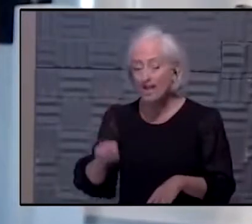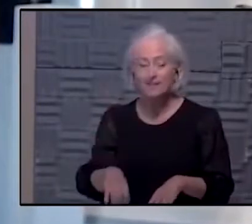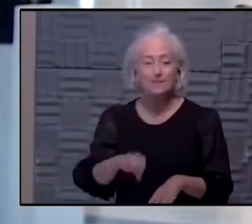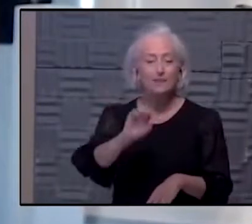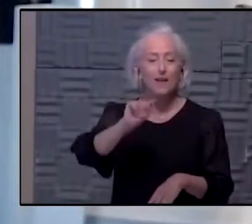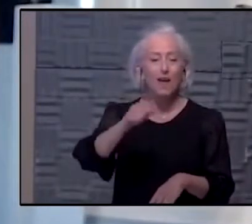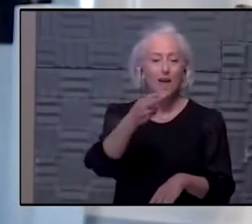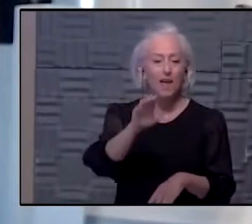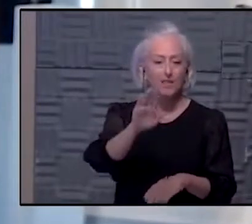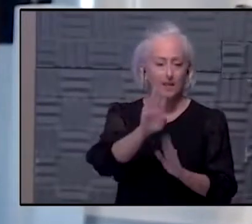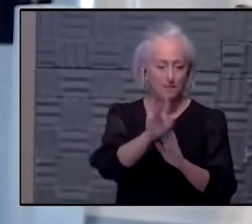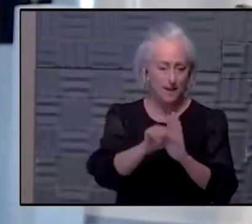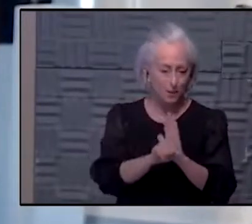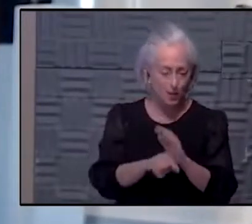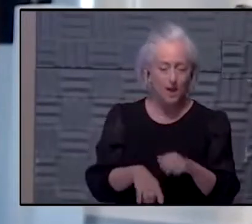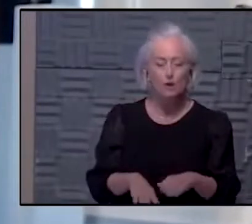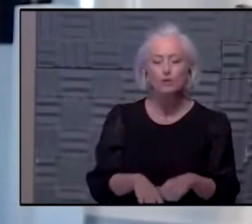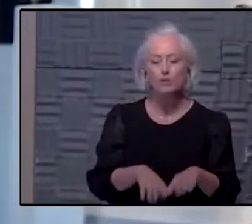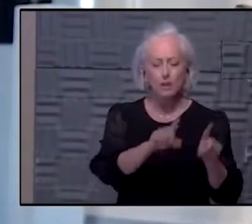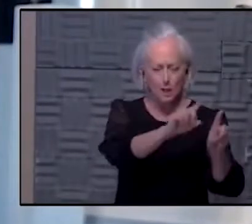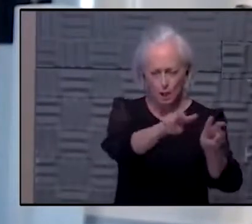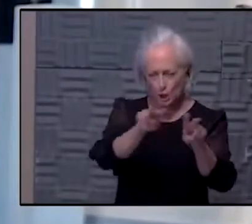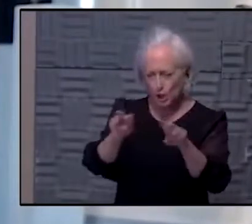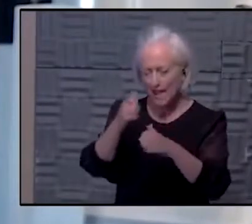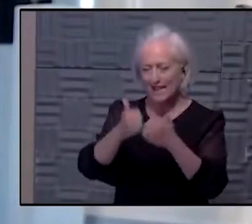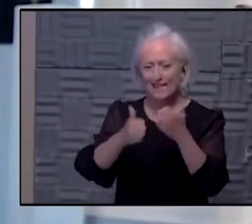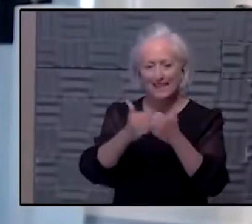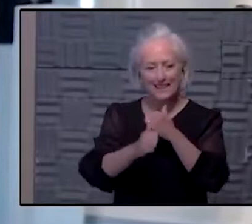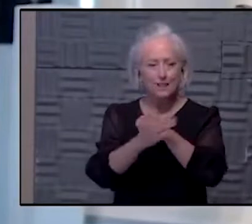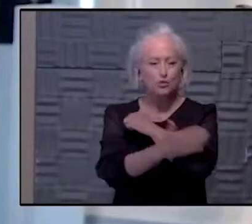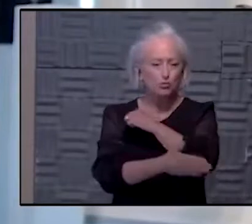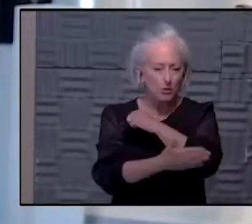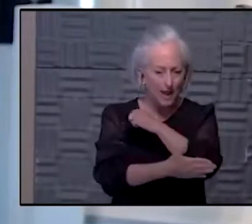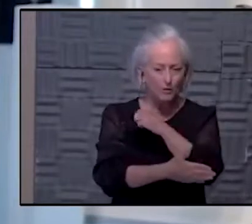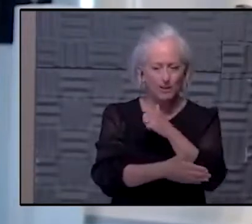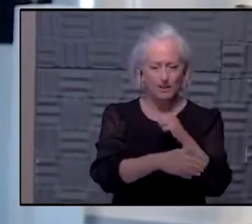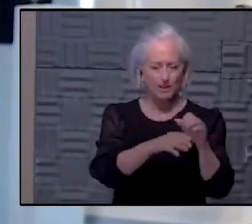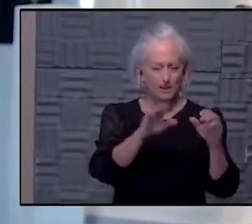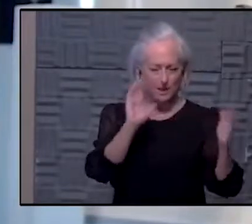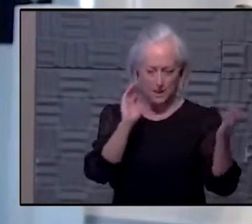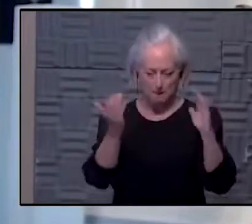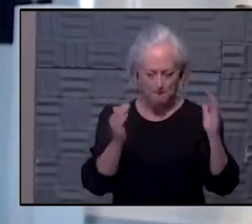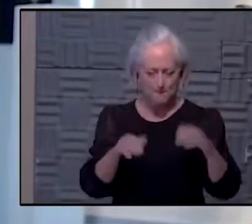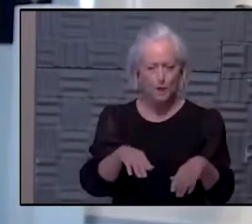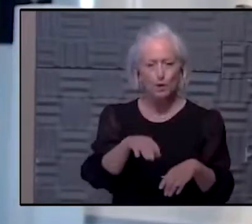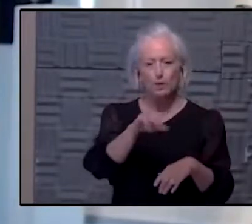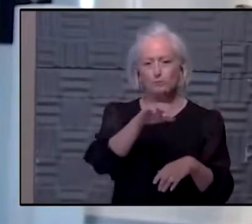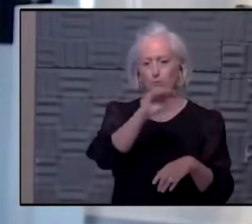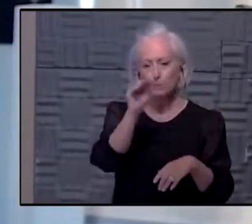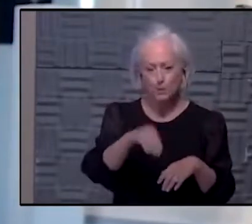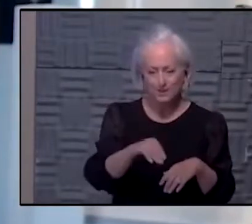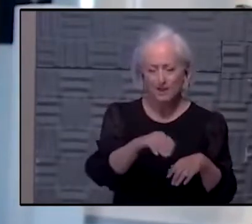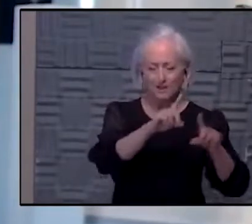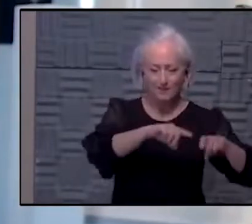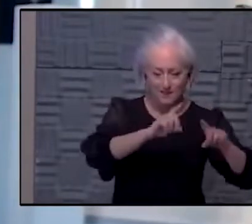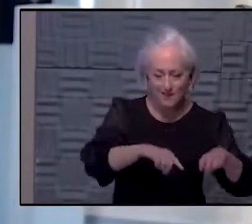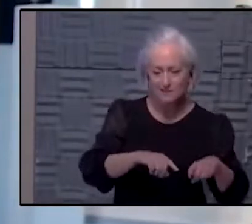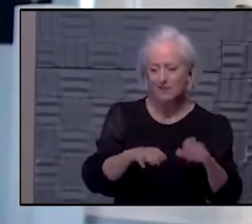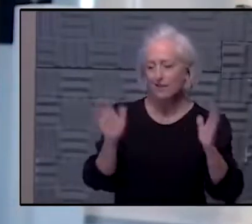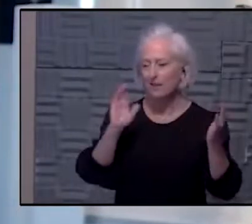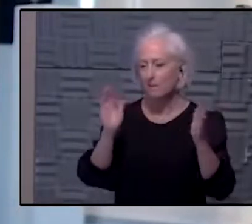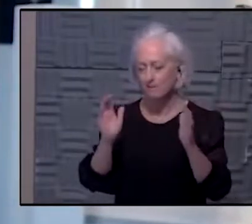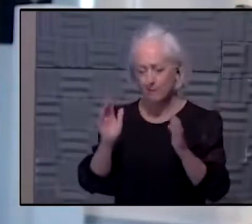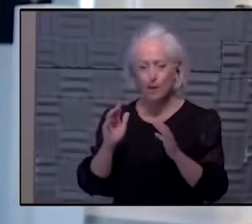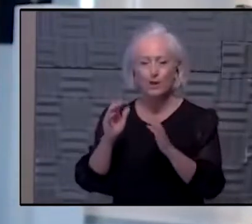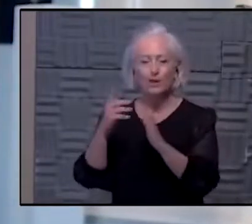and then talks about county by county, the rates of testing and vaccine in those areas. So what we're doing is putting